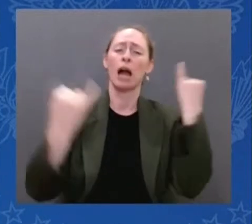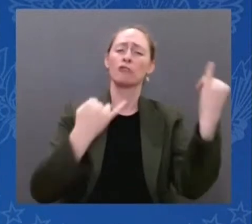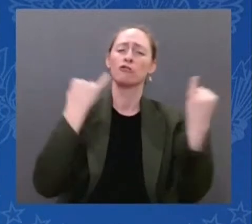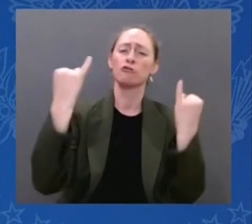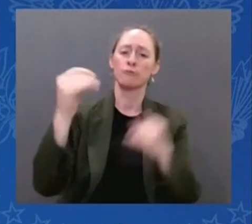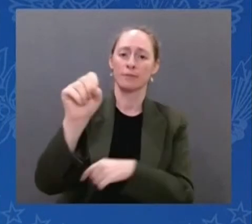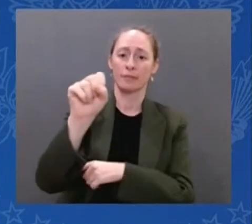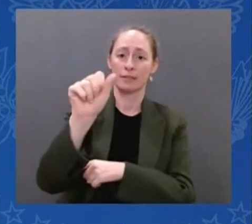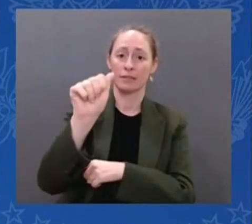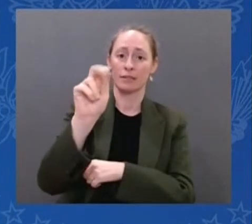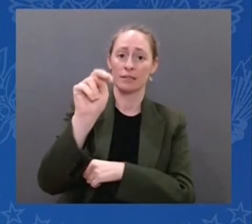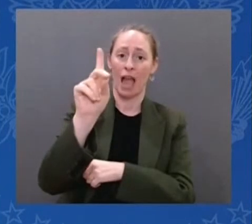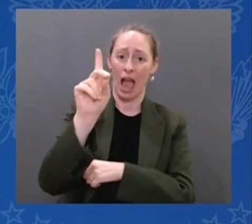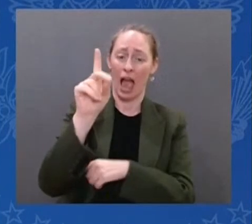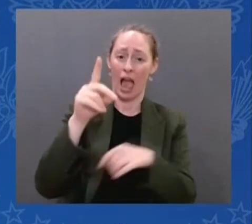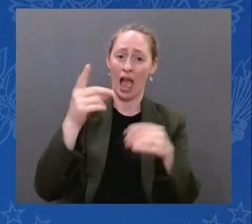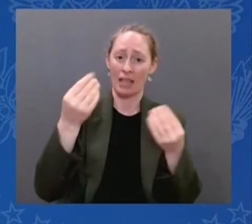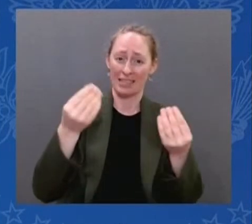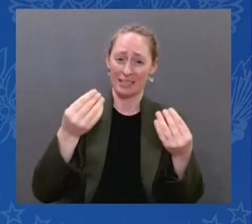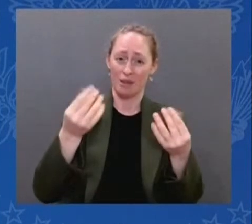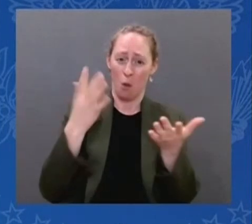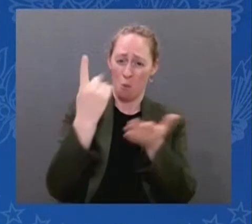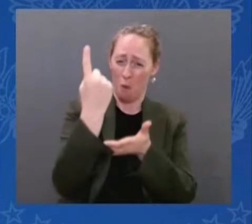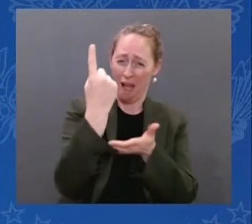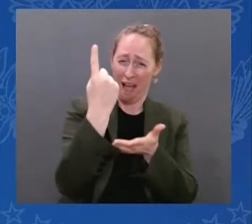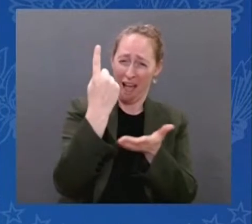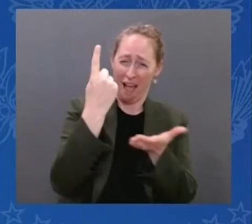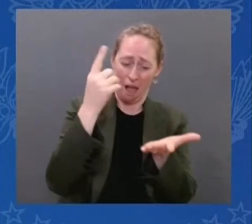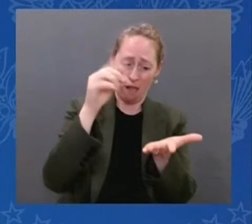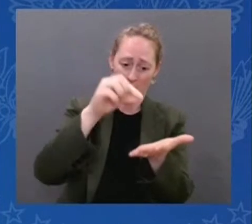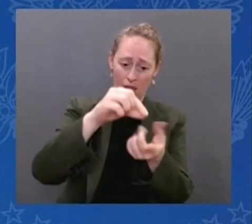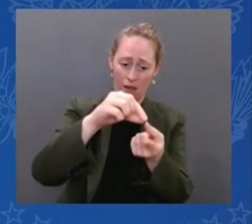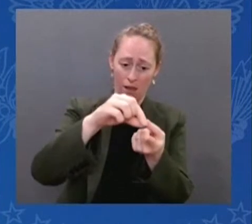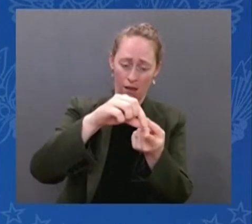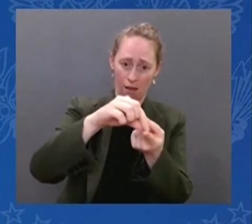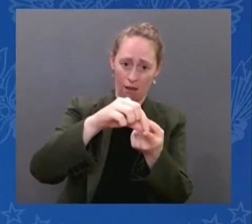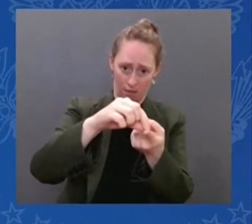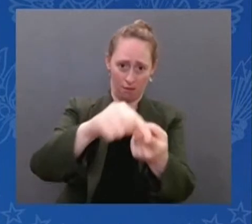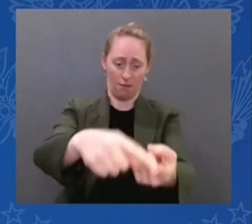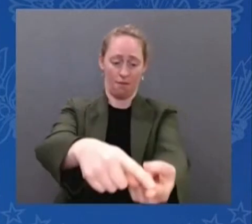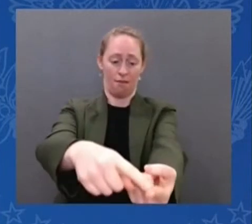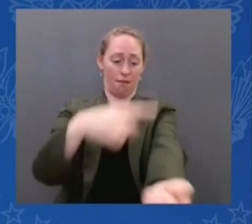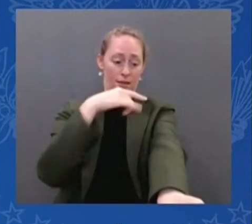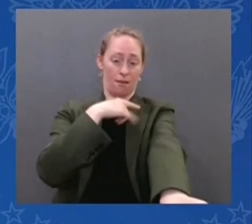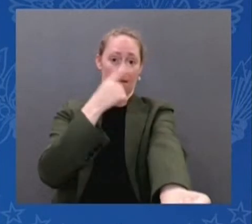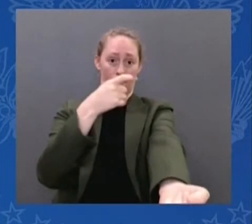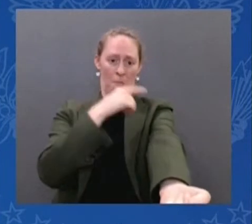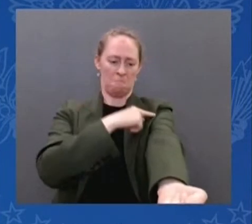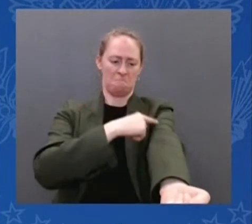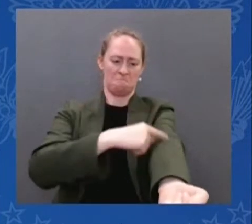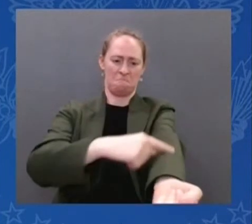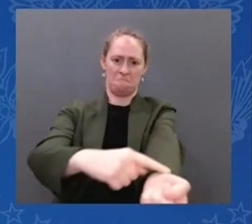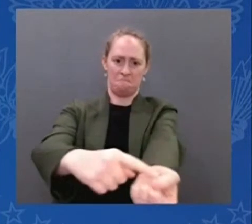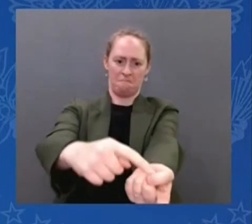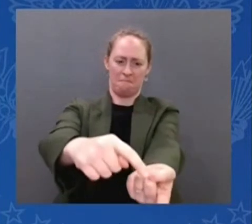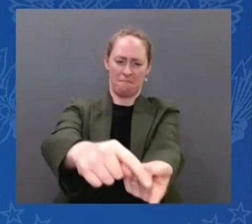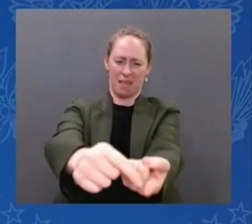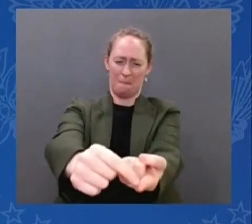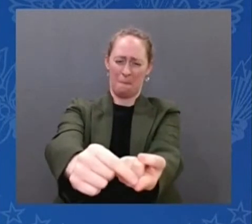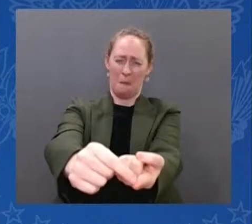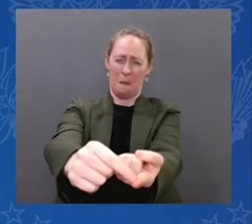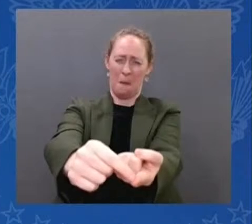that is the part of the universe that you're seeing, just one little speck of the universe.